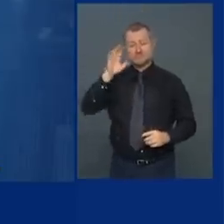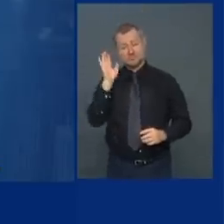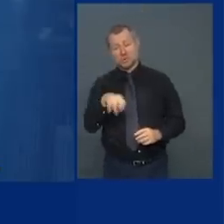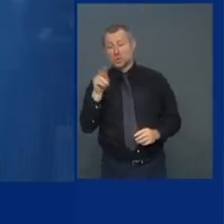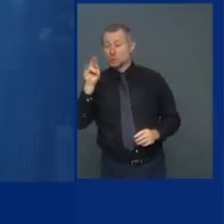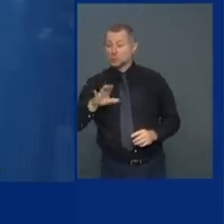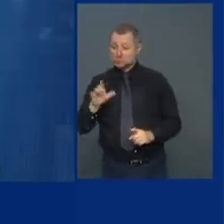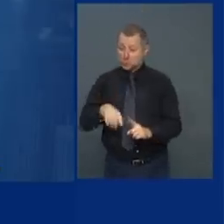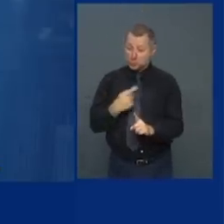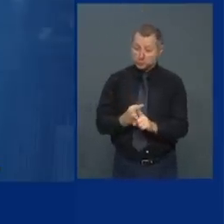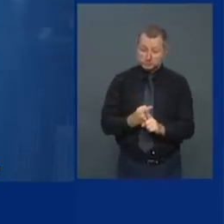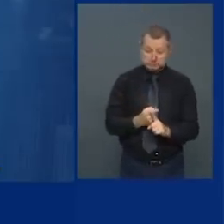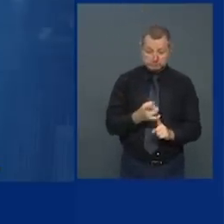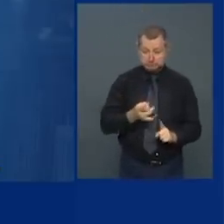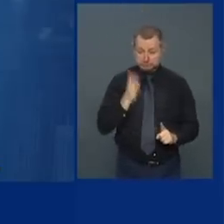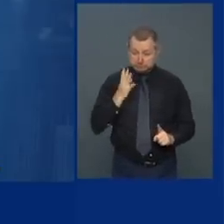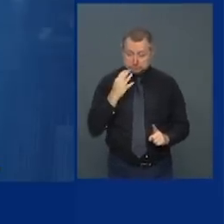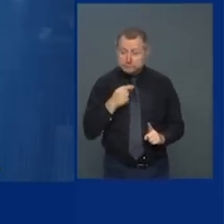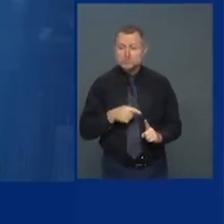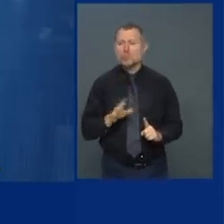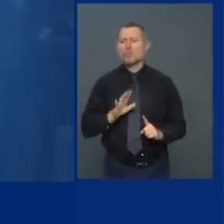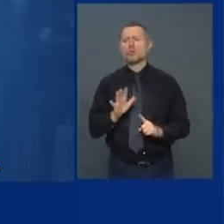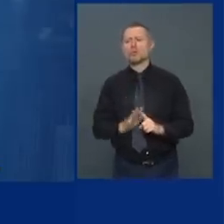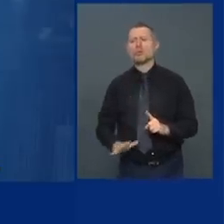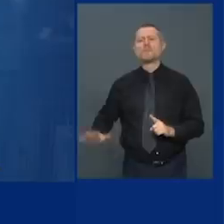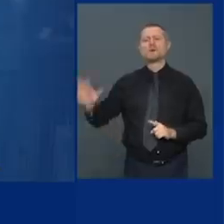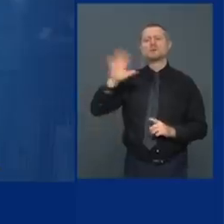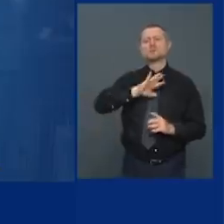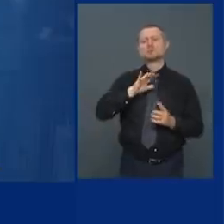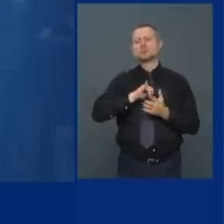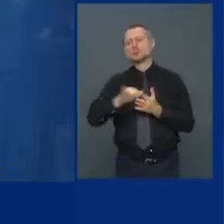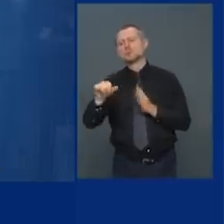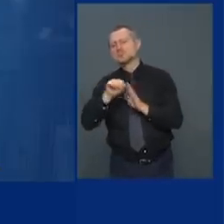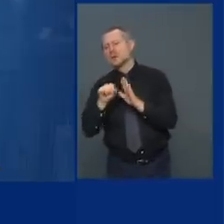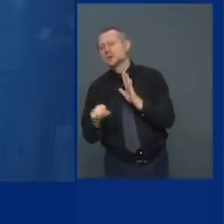That's all across the state. That's all across the nation. That's all across the world, right?